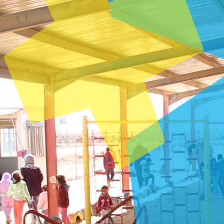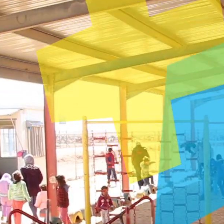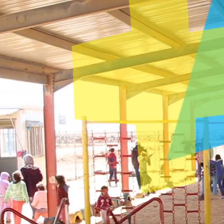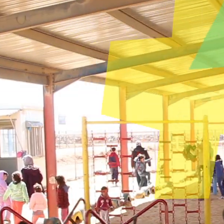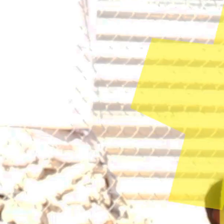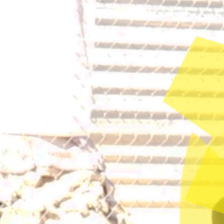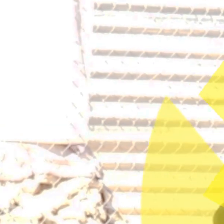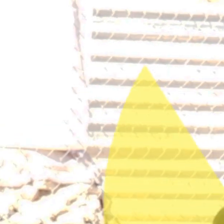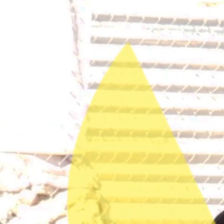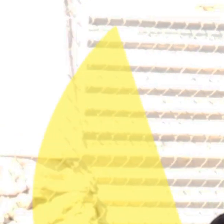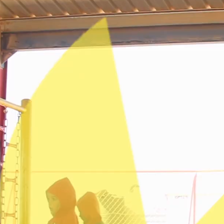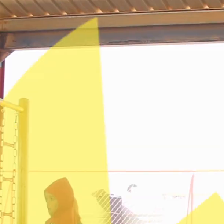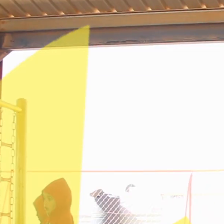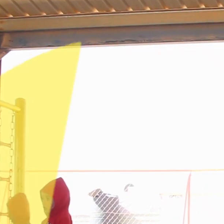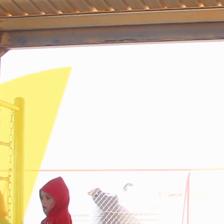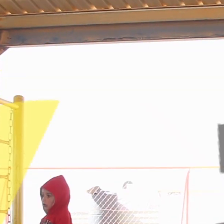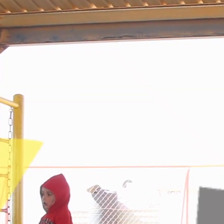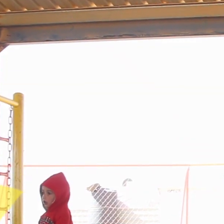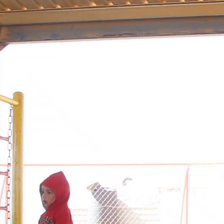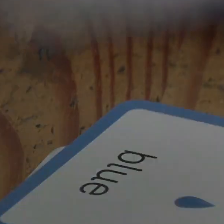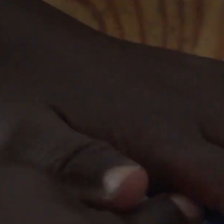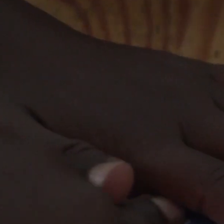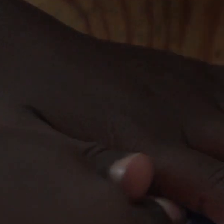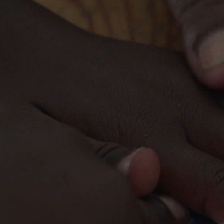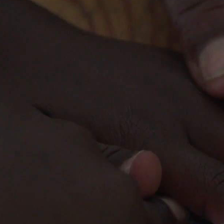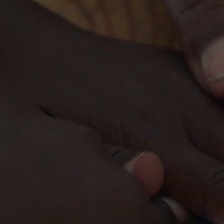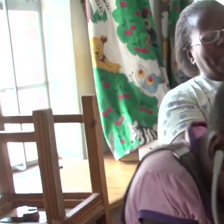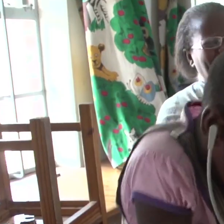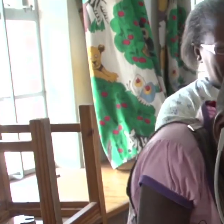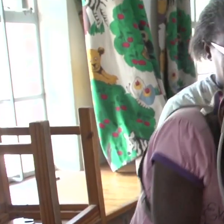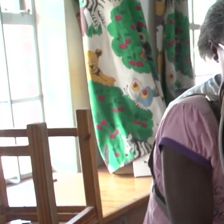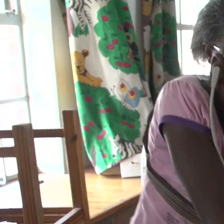Shots of children with and without disabilities playing and learning together.